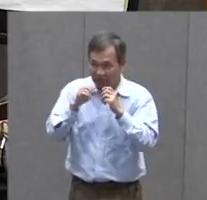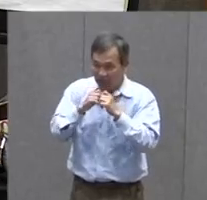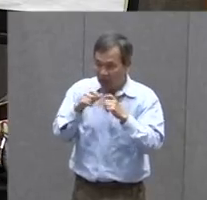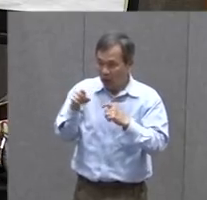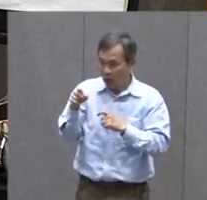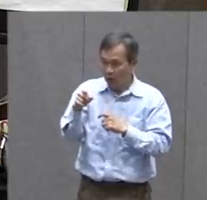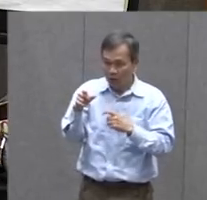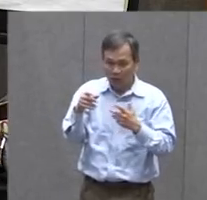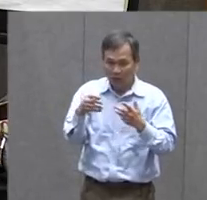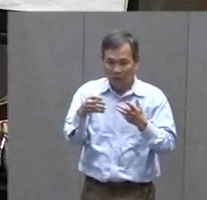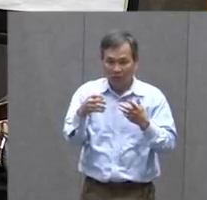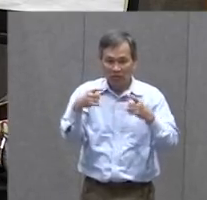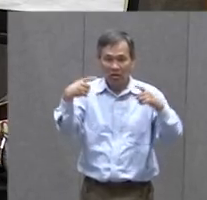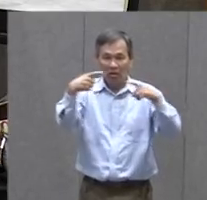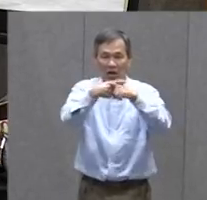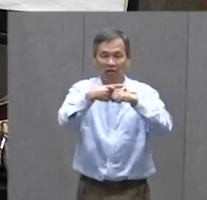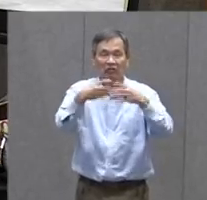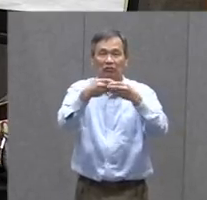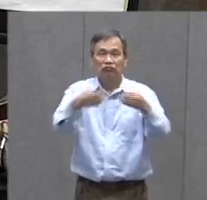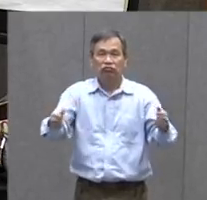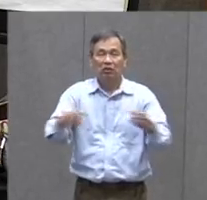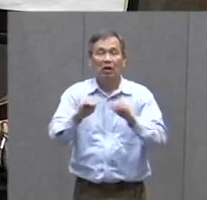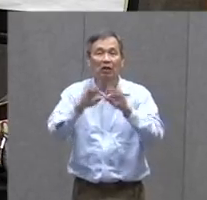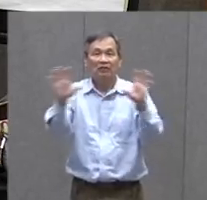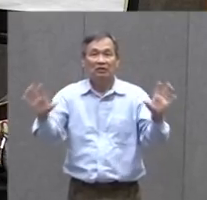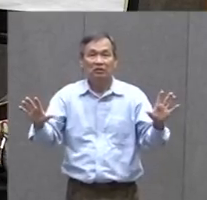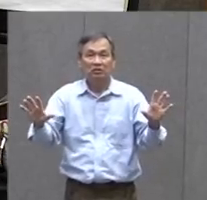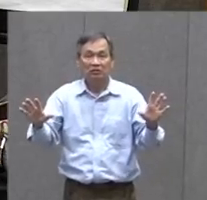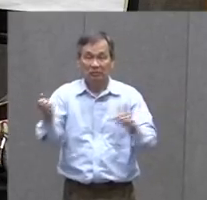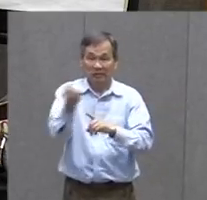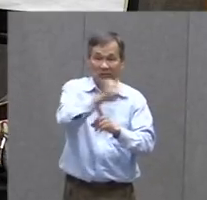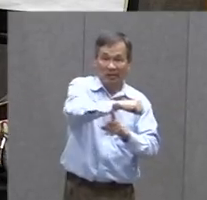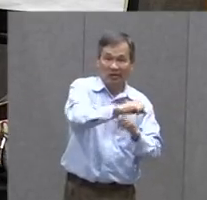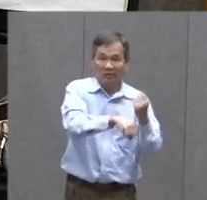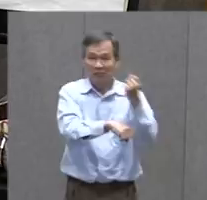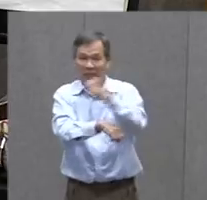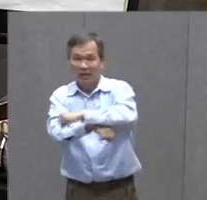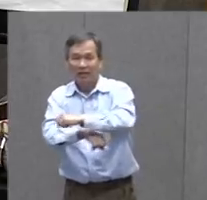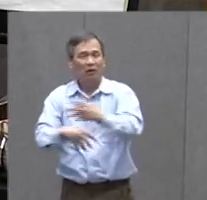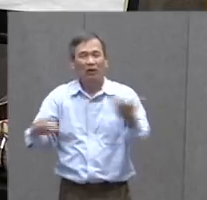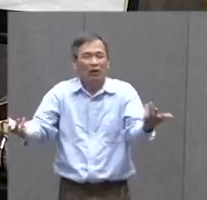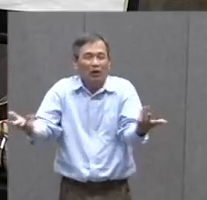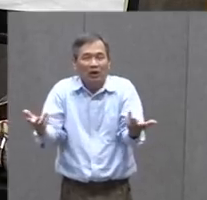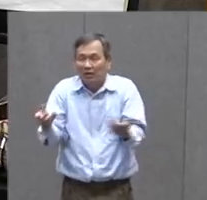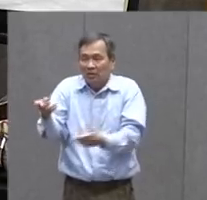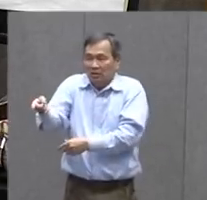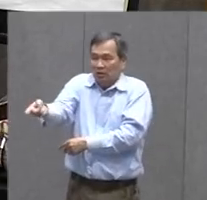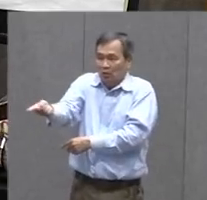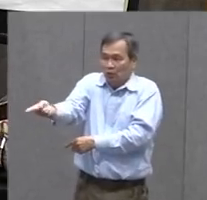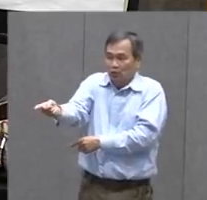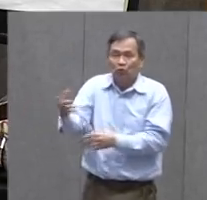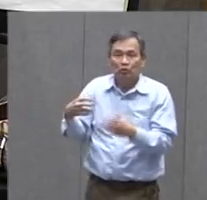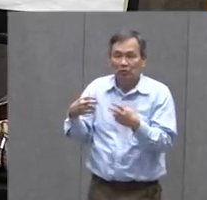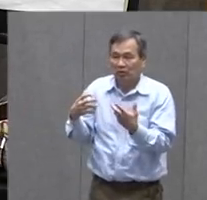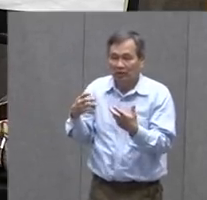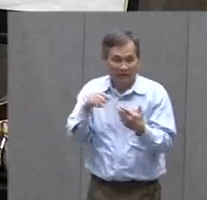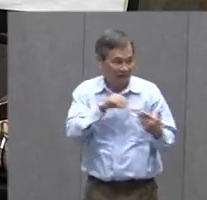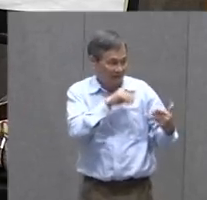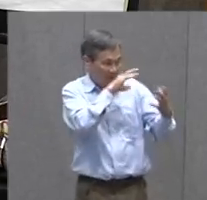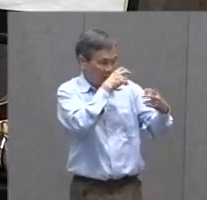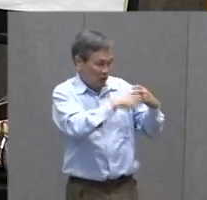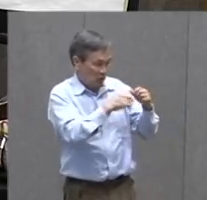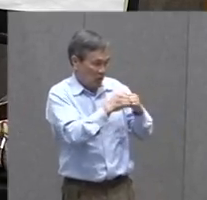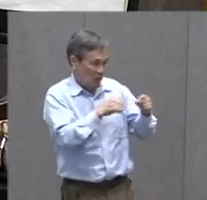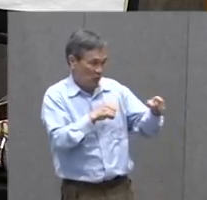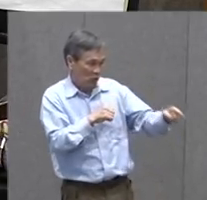Conflict Because Obviously There's A Problem With These Two Characters And Why They Are Planning